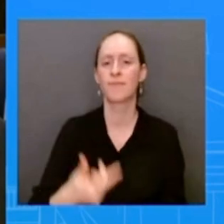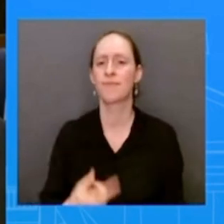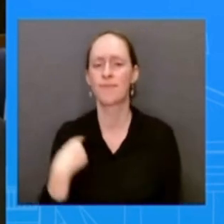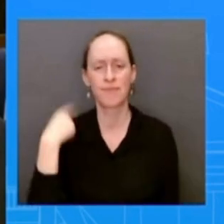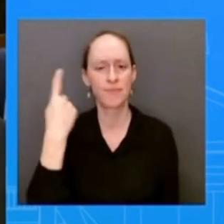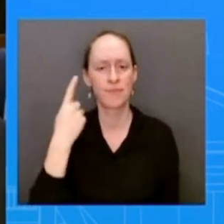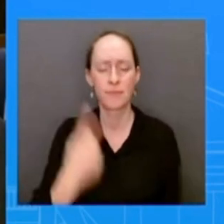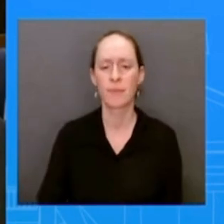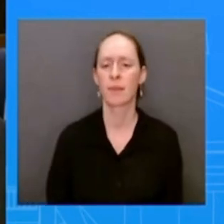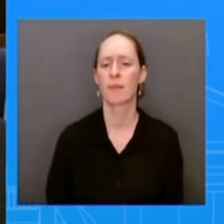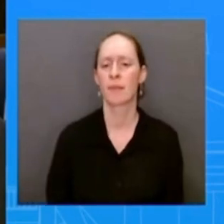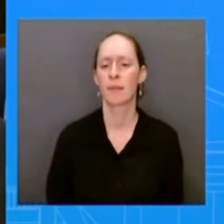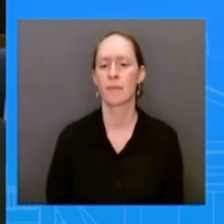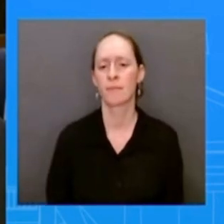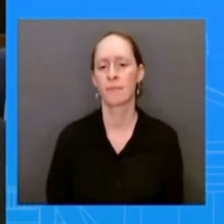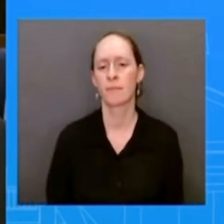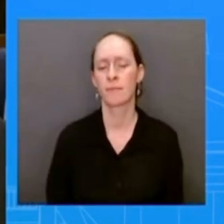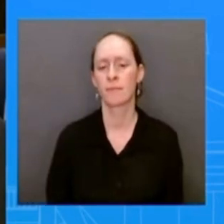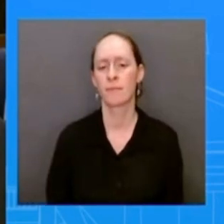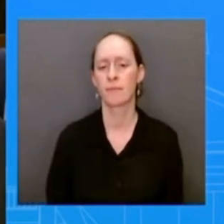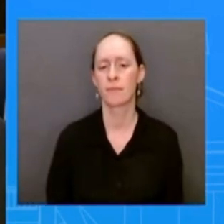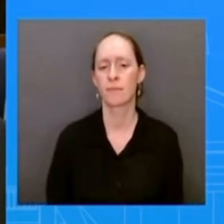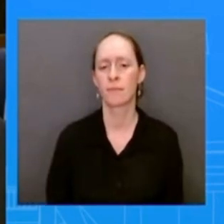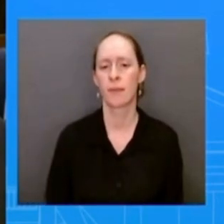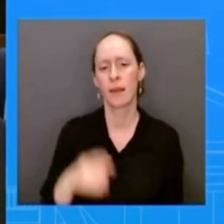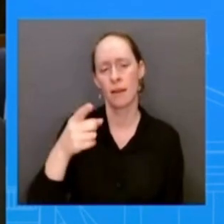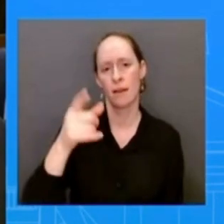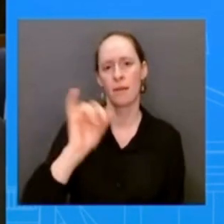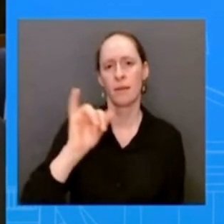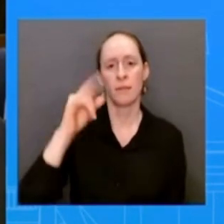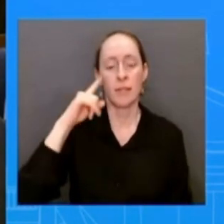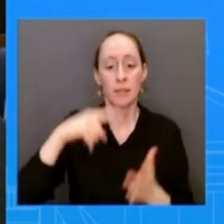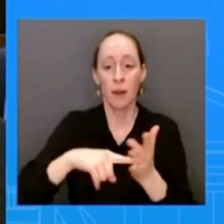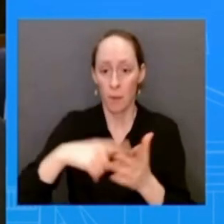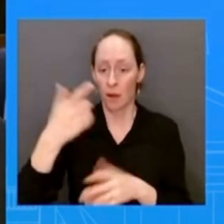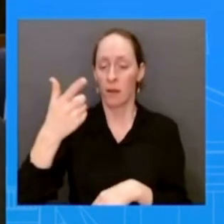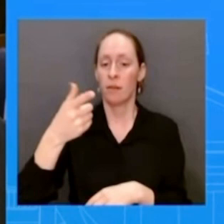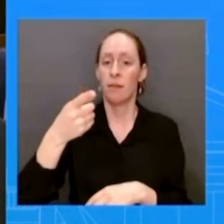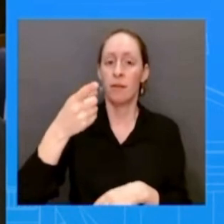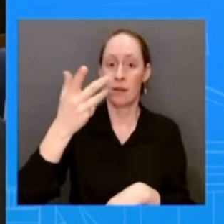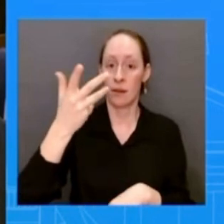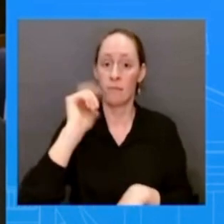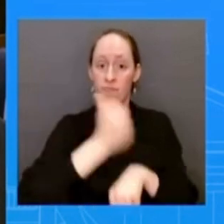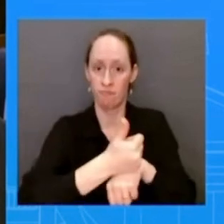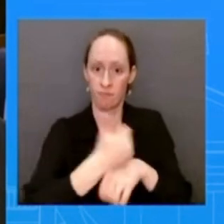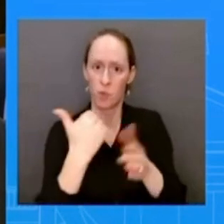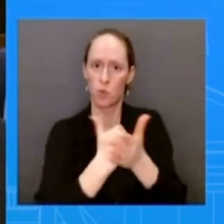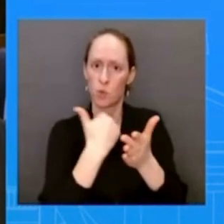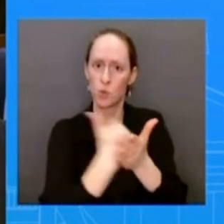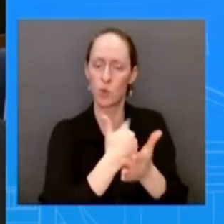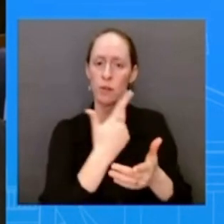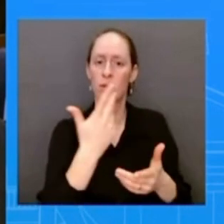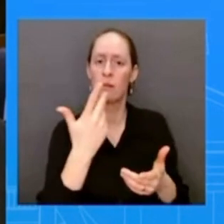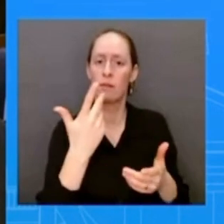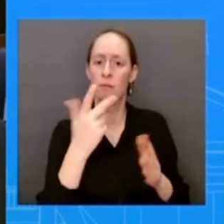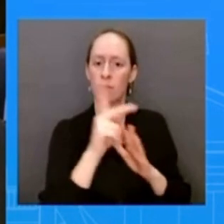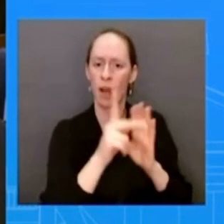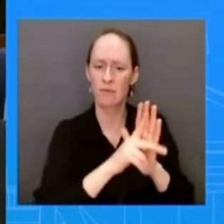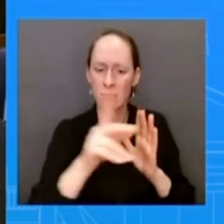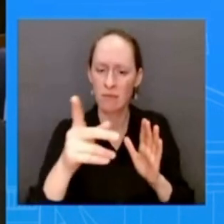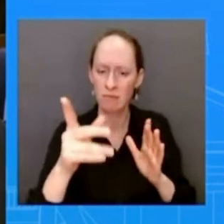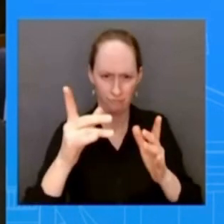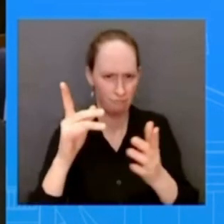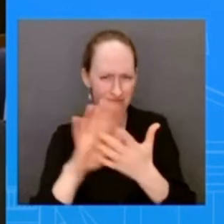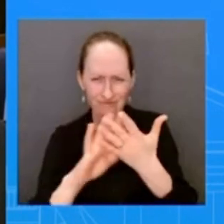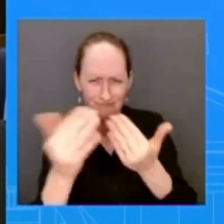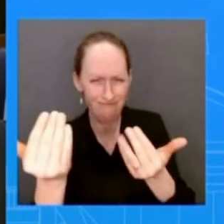for the administration can say can you say more um i mean a lot of administrations in the past have used deterrence as part of